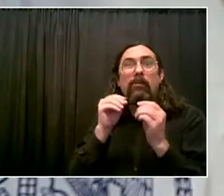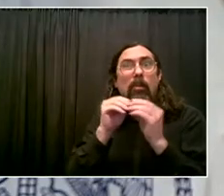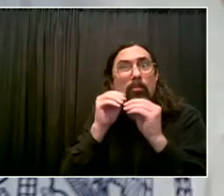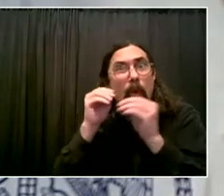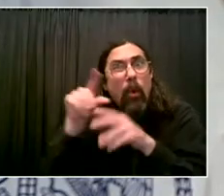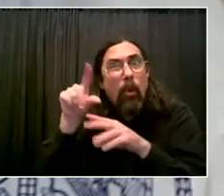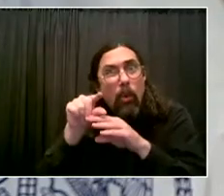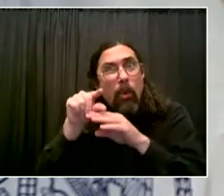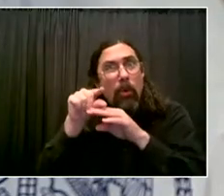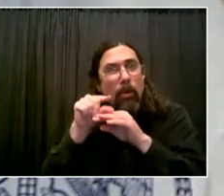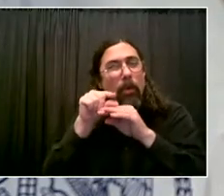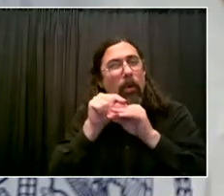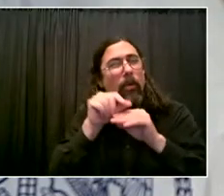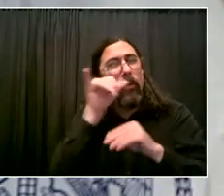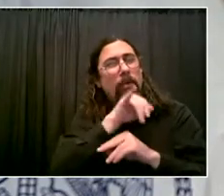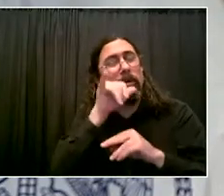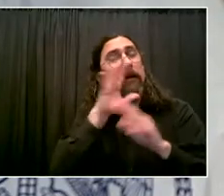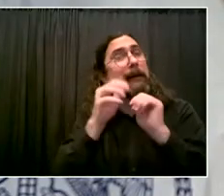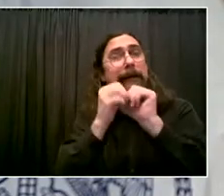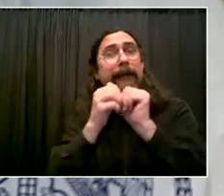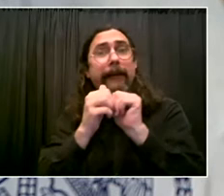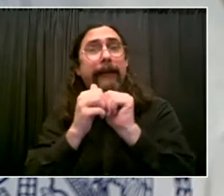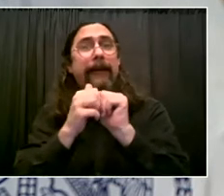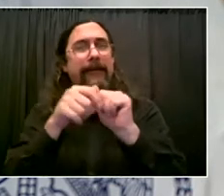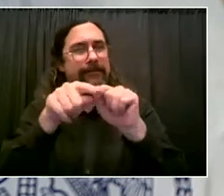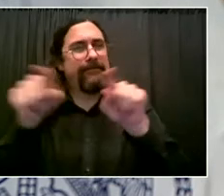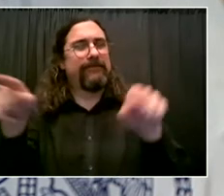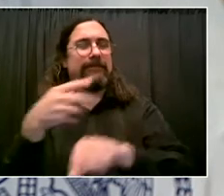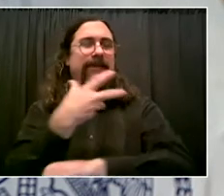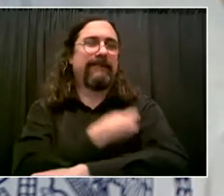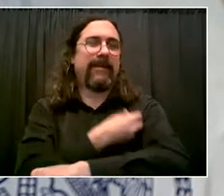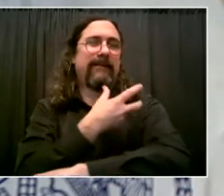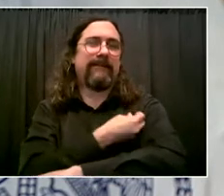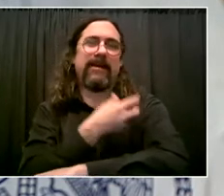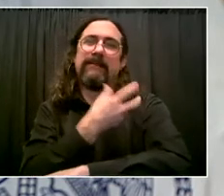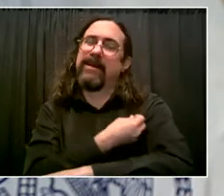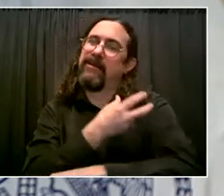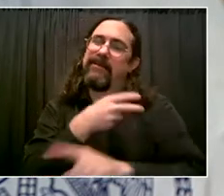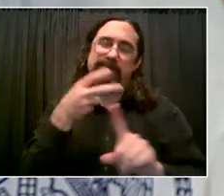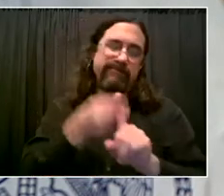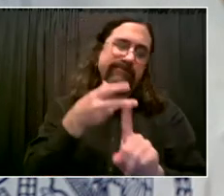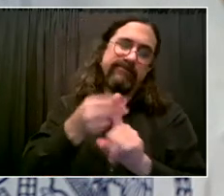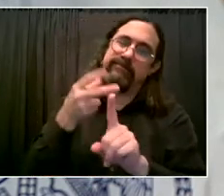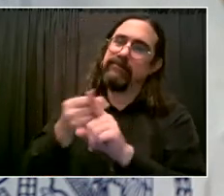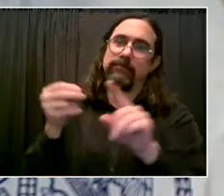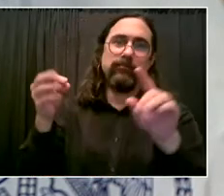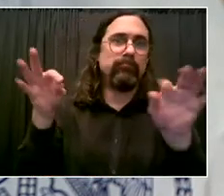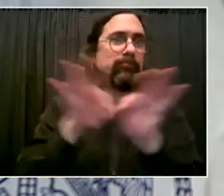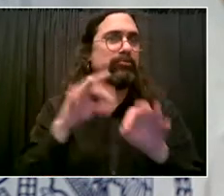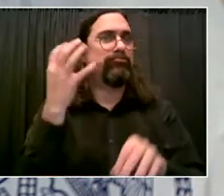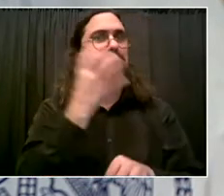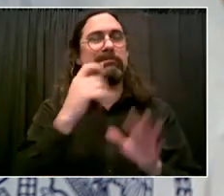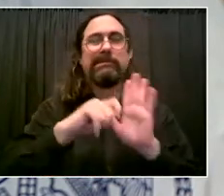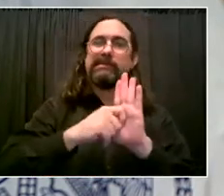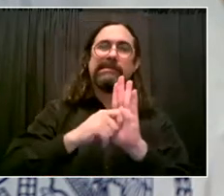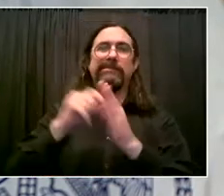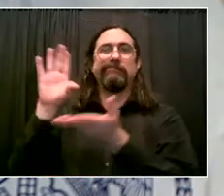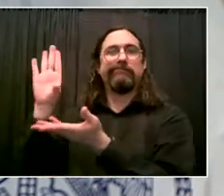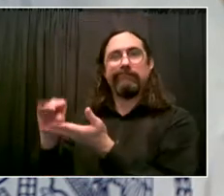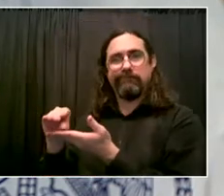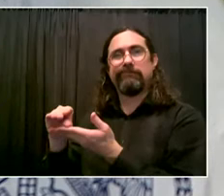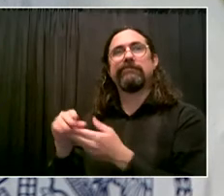A few words in Spanish now. I'm going to go back to the topic of how we stop gun violence. Este fin de semana,